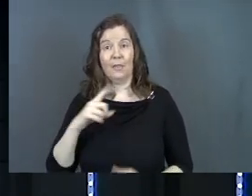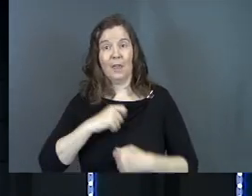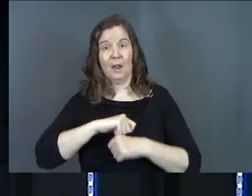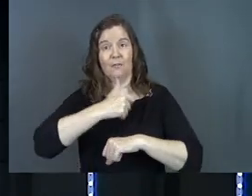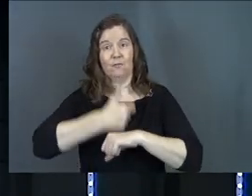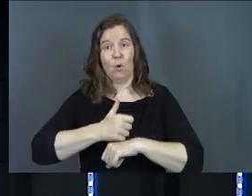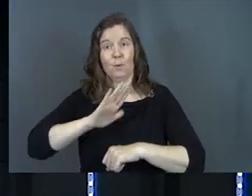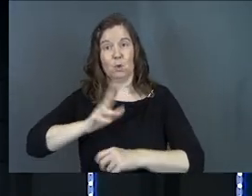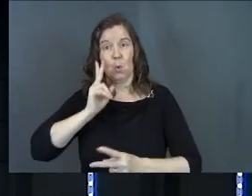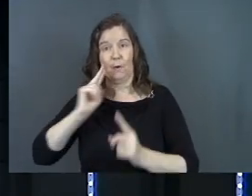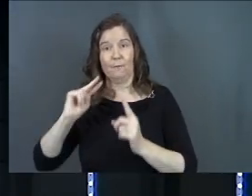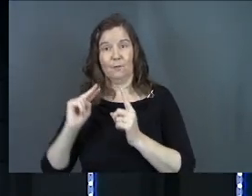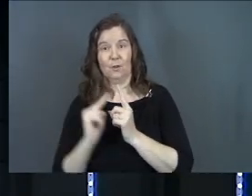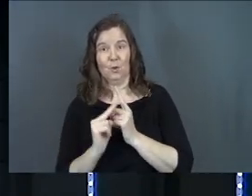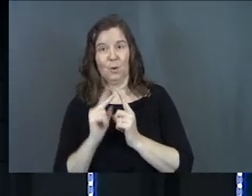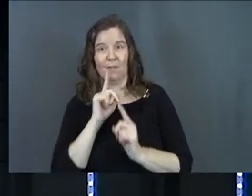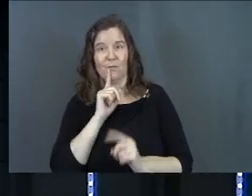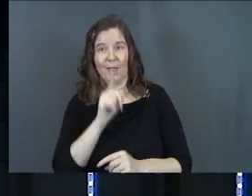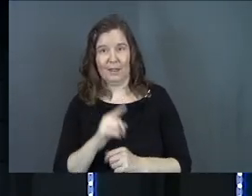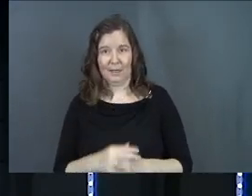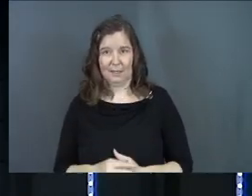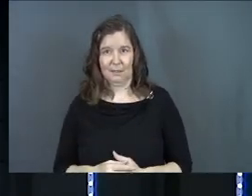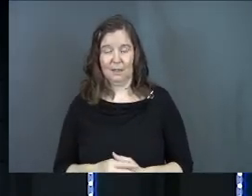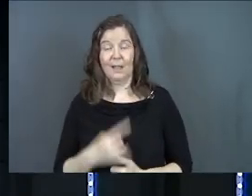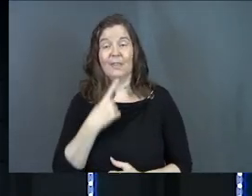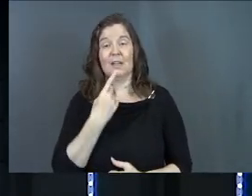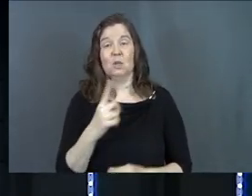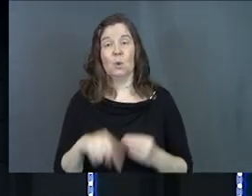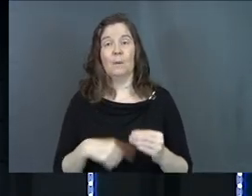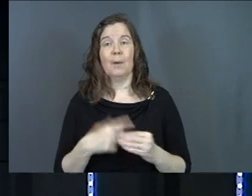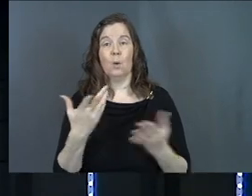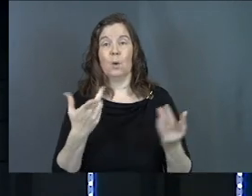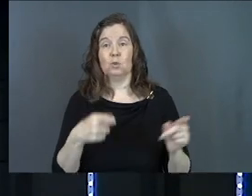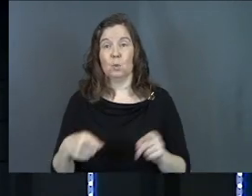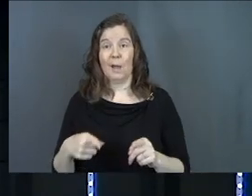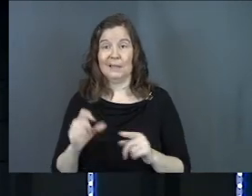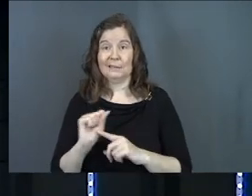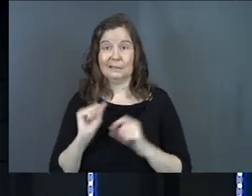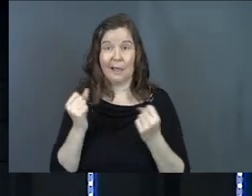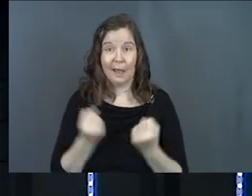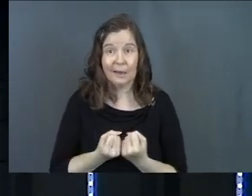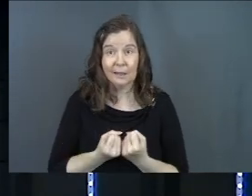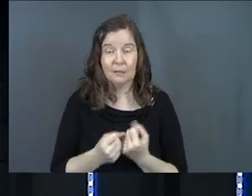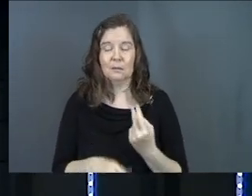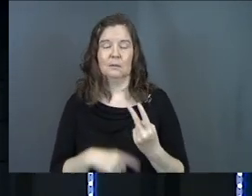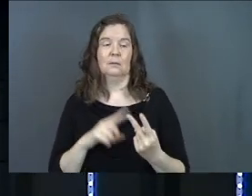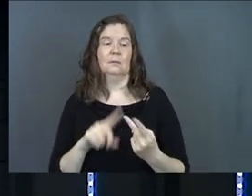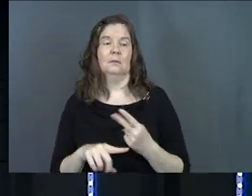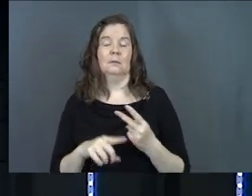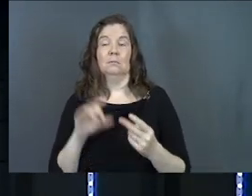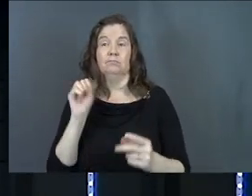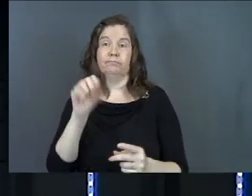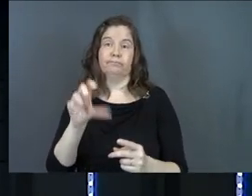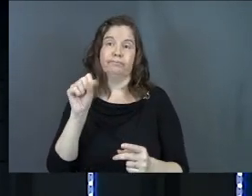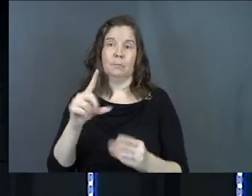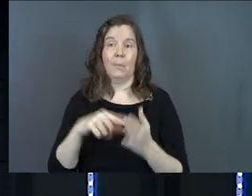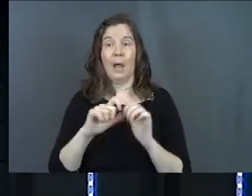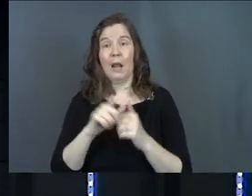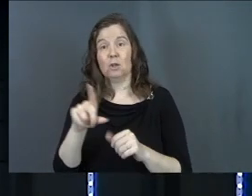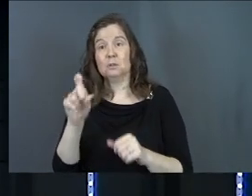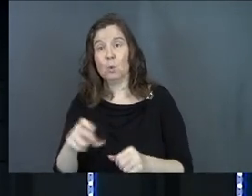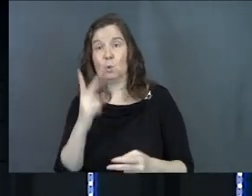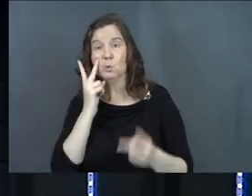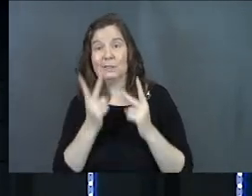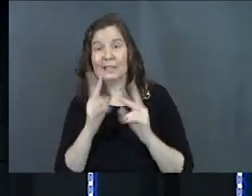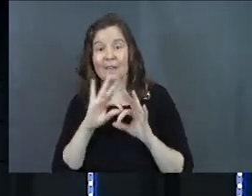forming your view of reality. They're telling you about what's going on in society. They're telling you about how